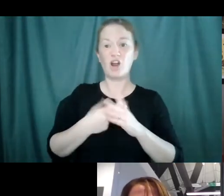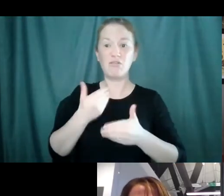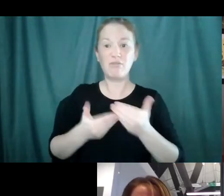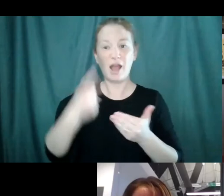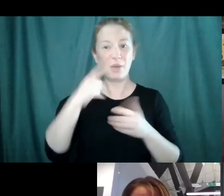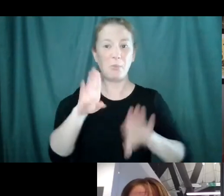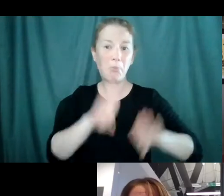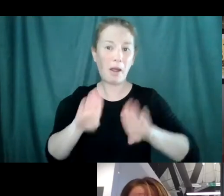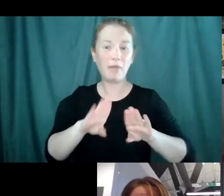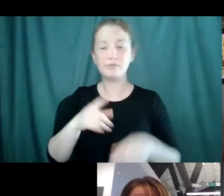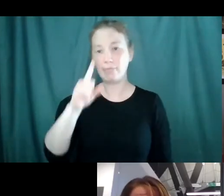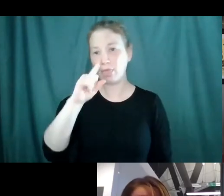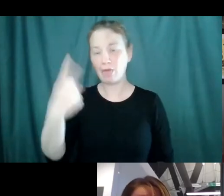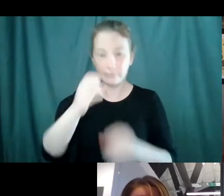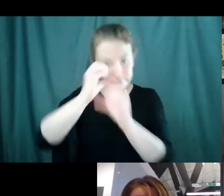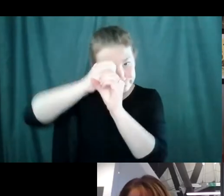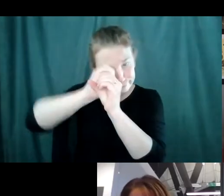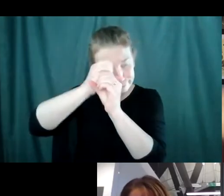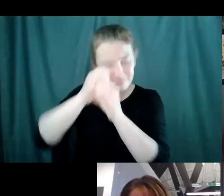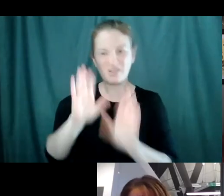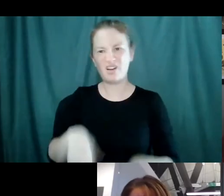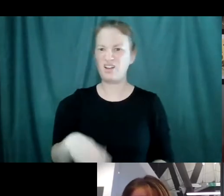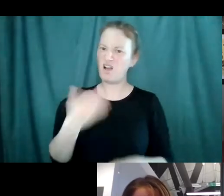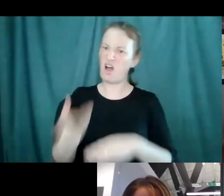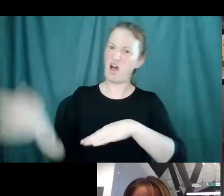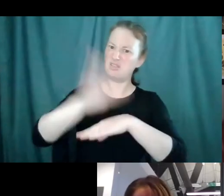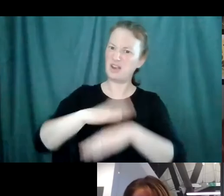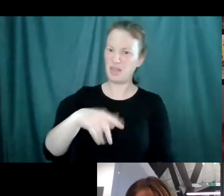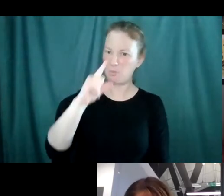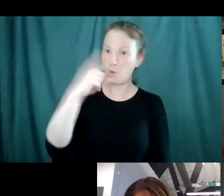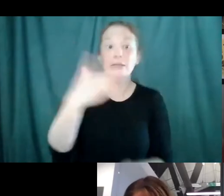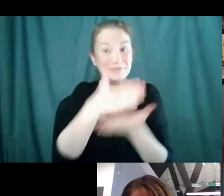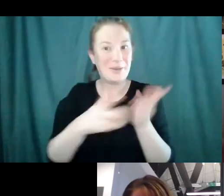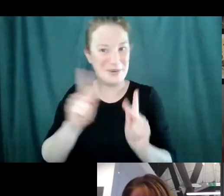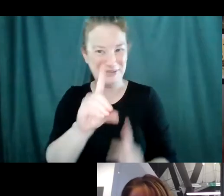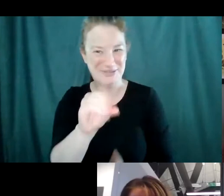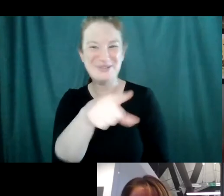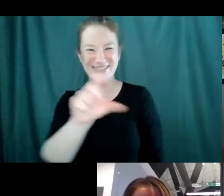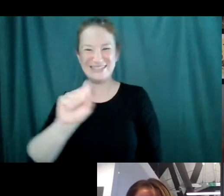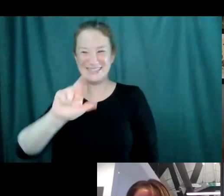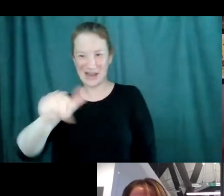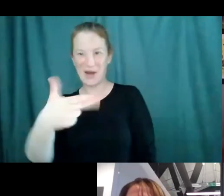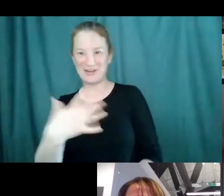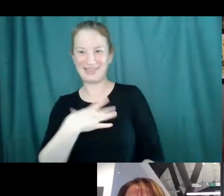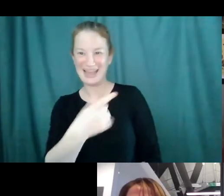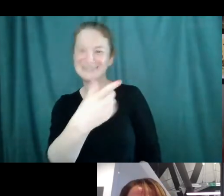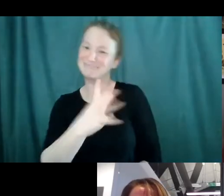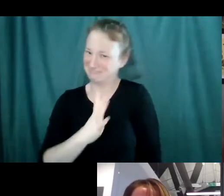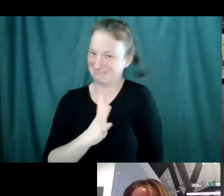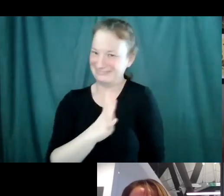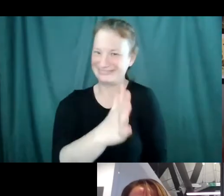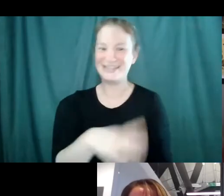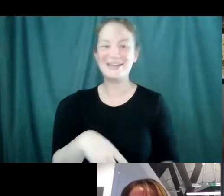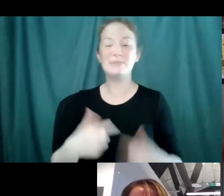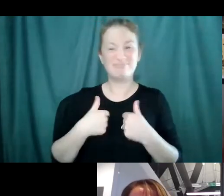only looking in microscopes and who wanted to do that all day. There are some people who do. Yeah. Sarah says she wants to do it, but that wasn't